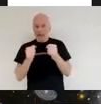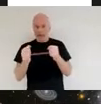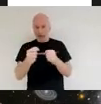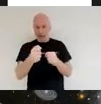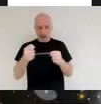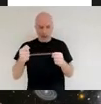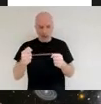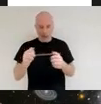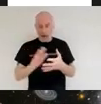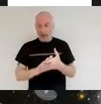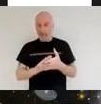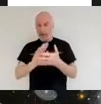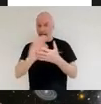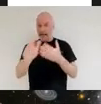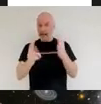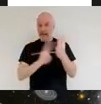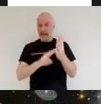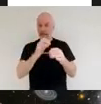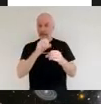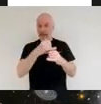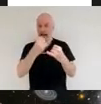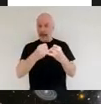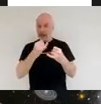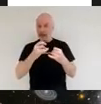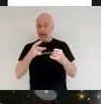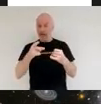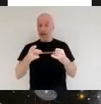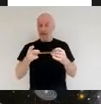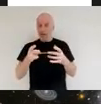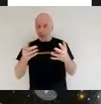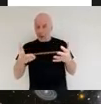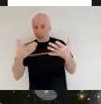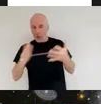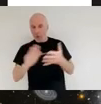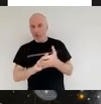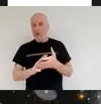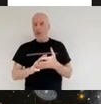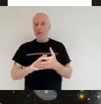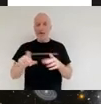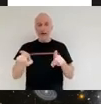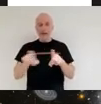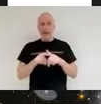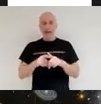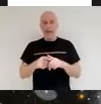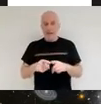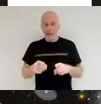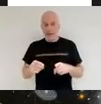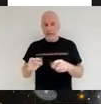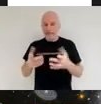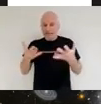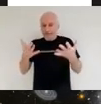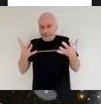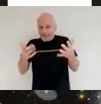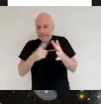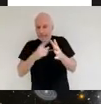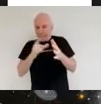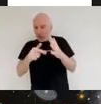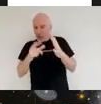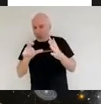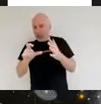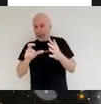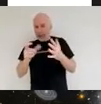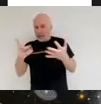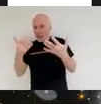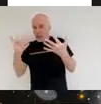heat pump that has a pre-cooler that uses something called um acoustic cooling don't ask me any questions on that one i'm not